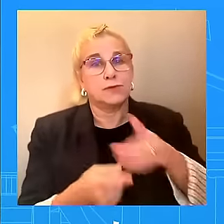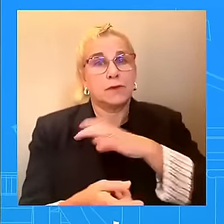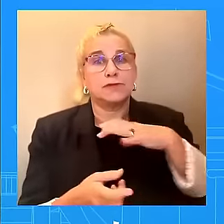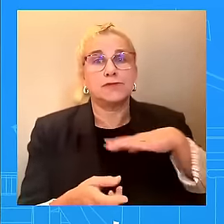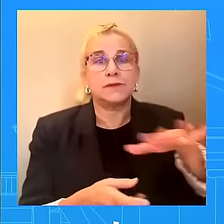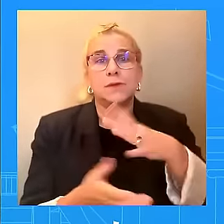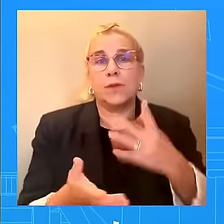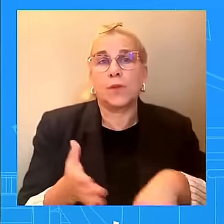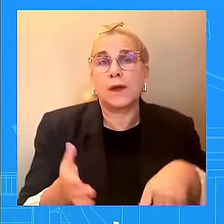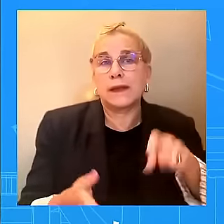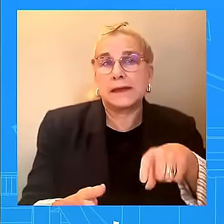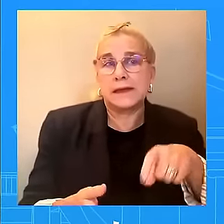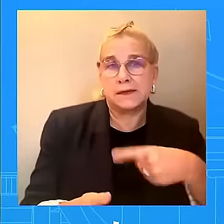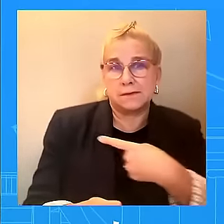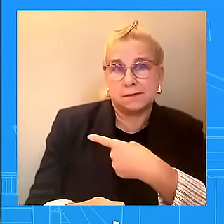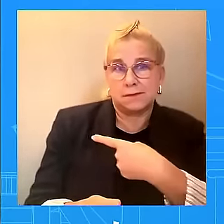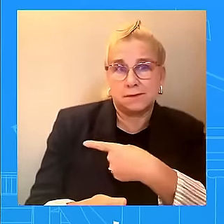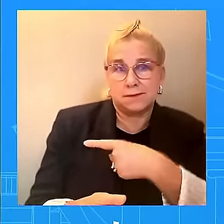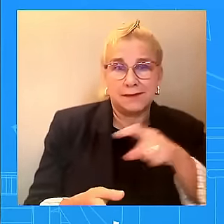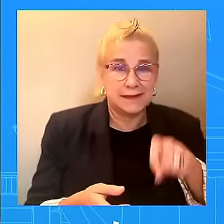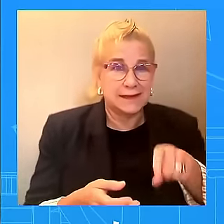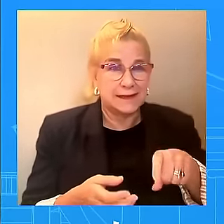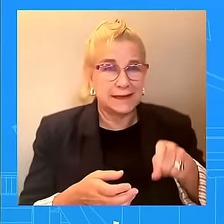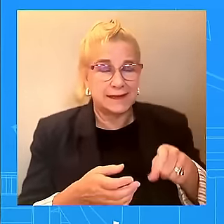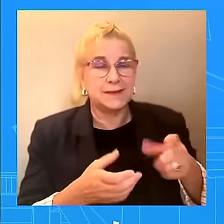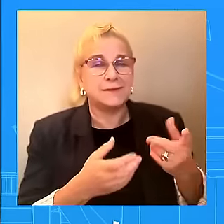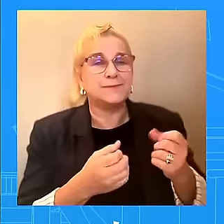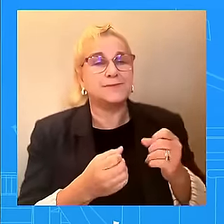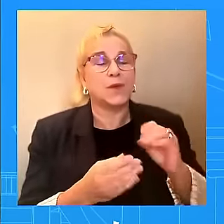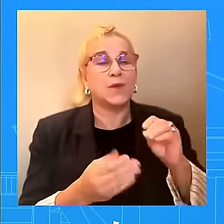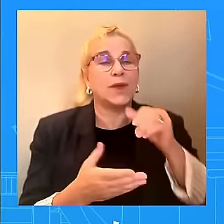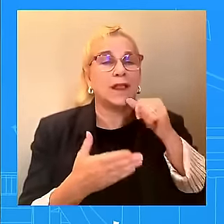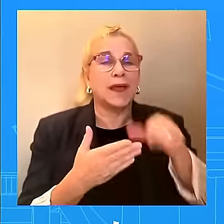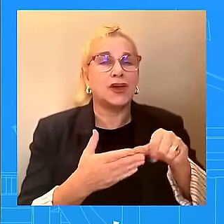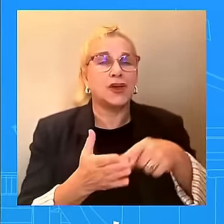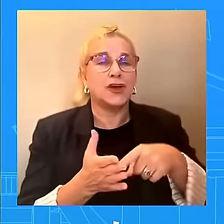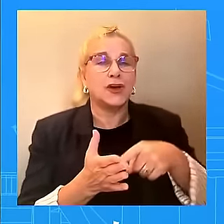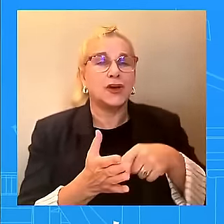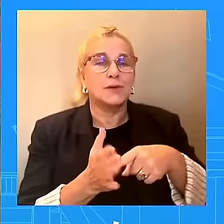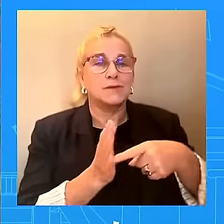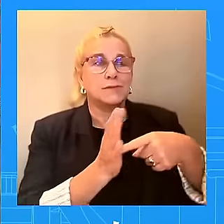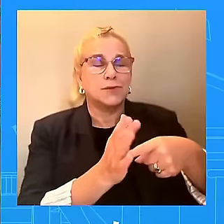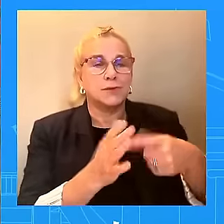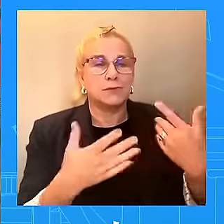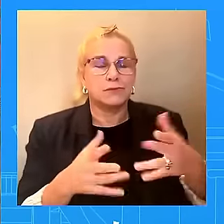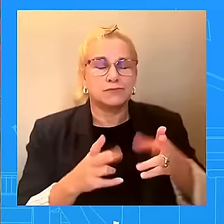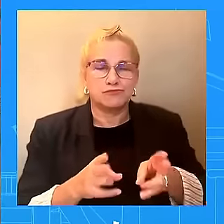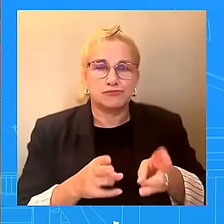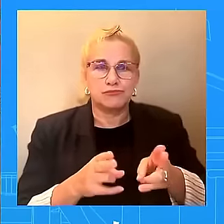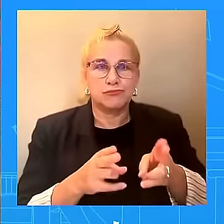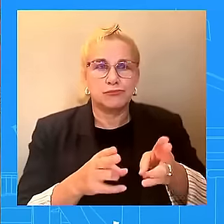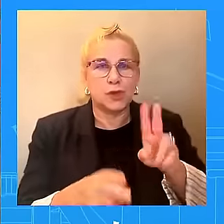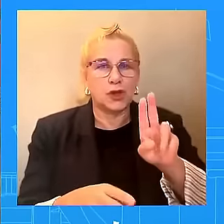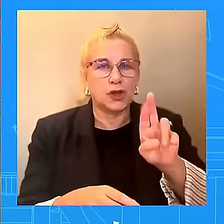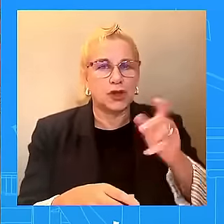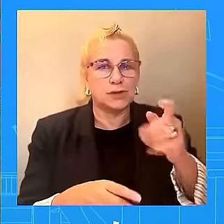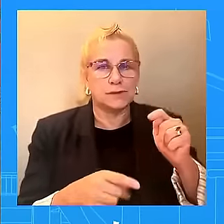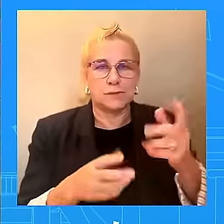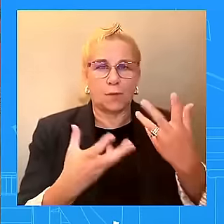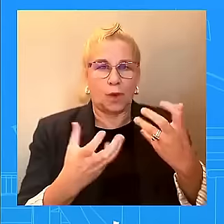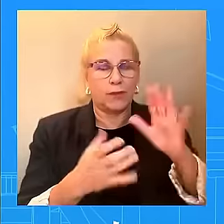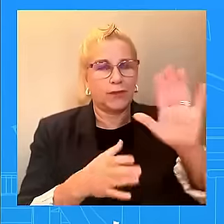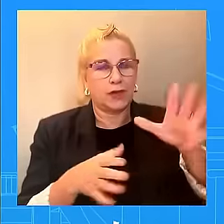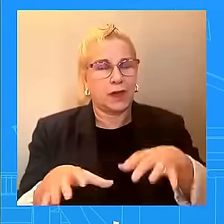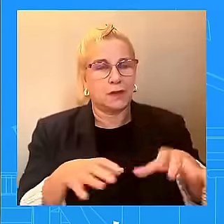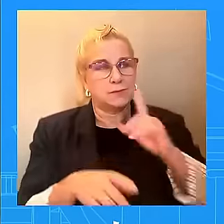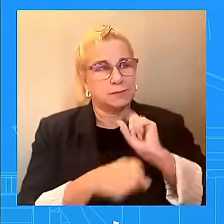Congress by, in this letter, the urgency of them acting. They need to act. Does he believe they should come back early? As I stated, this is not the first